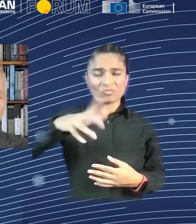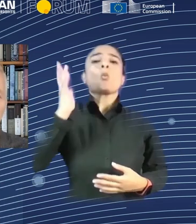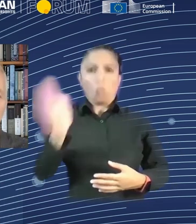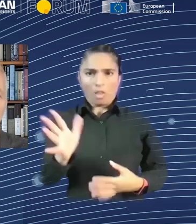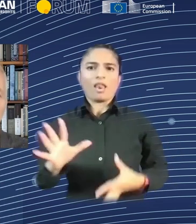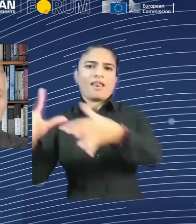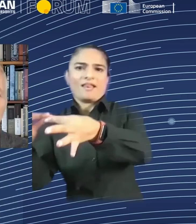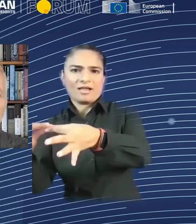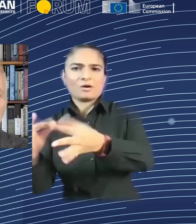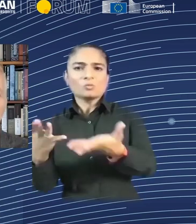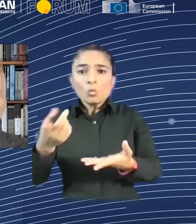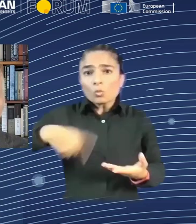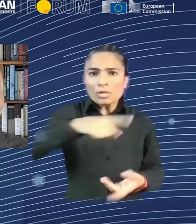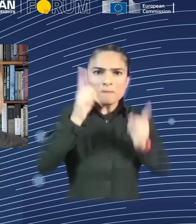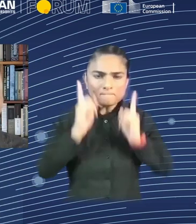these